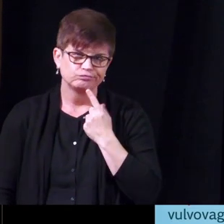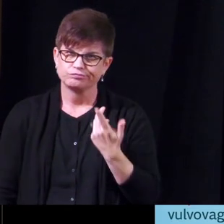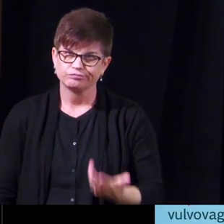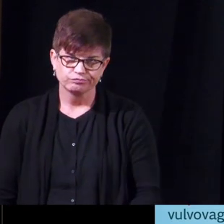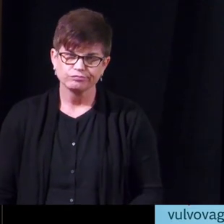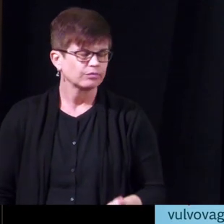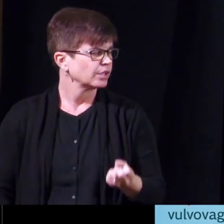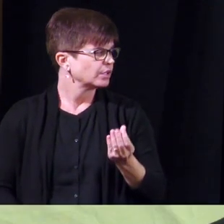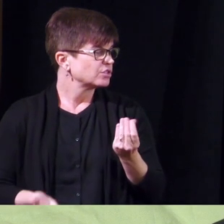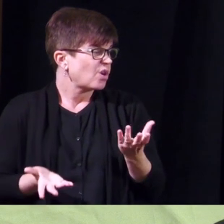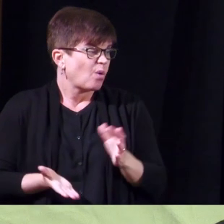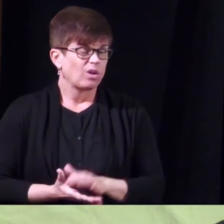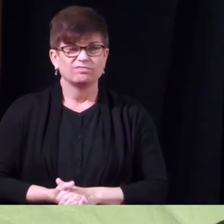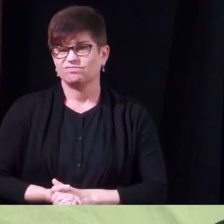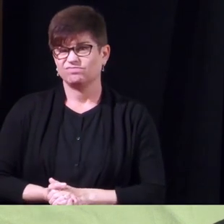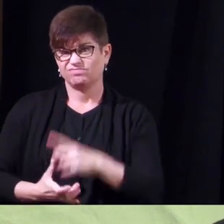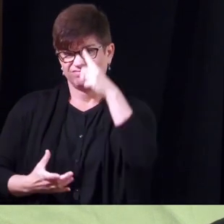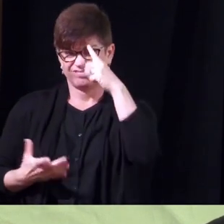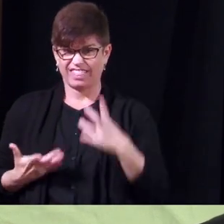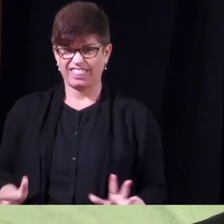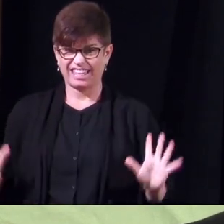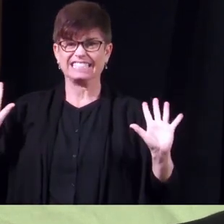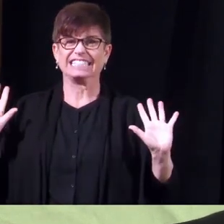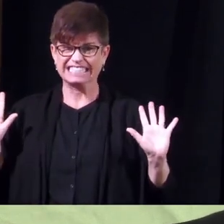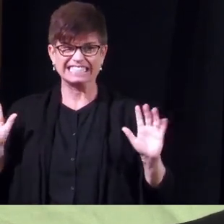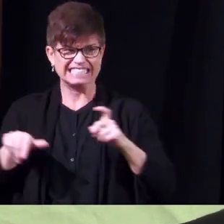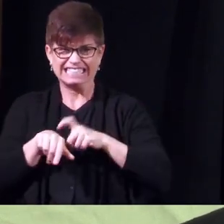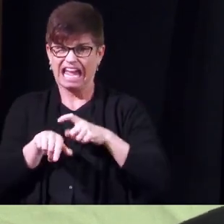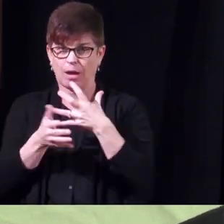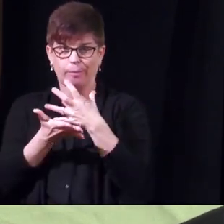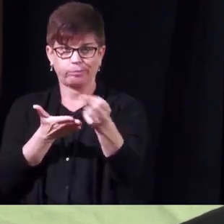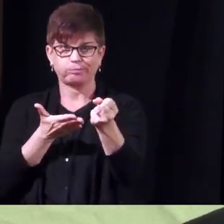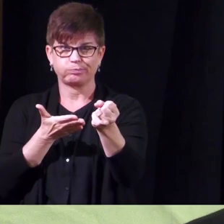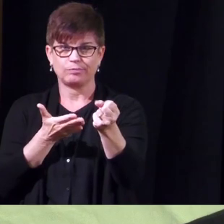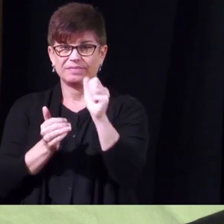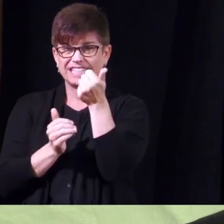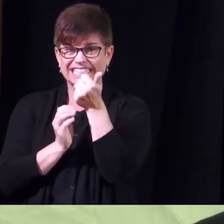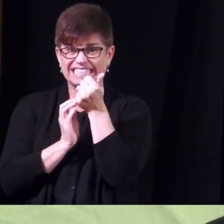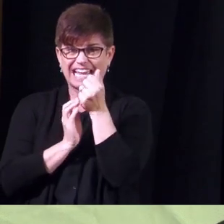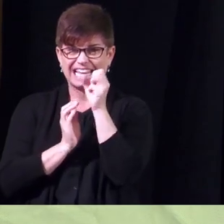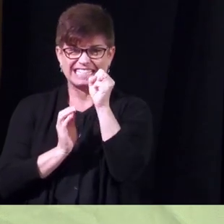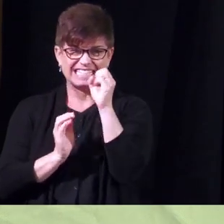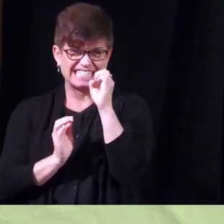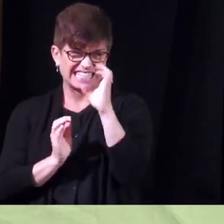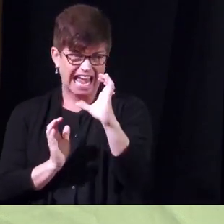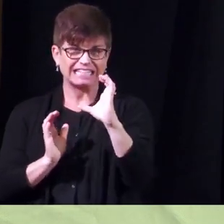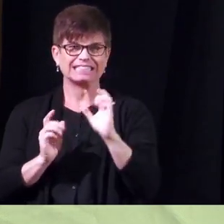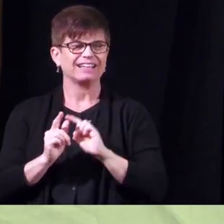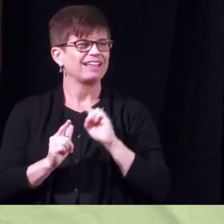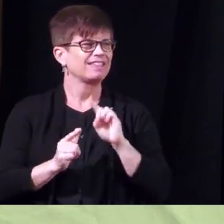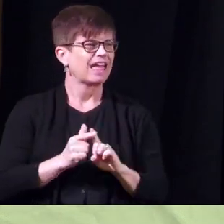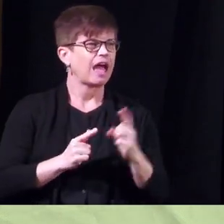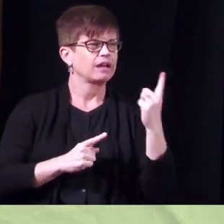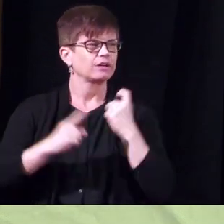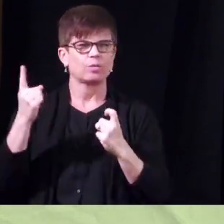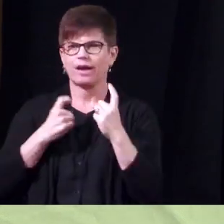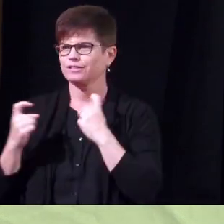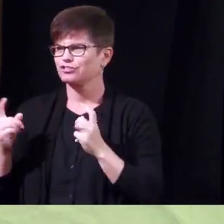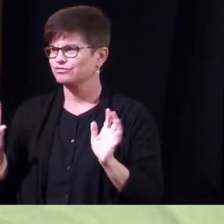so i think i made it under my time allotment i've got 10 seconds left and i'm going to leave it open for questions